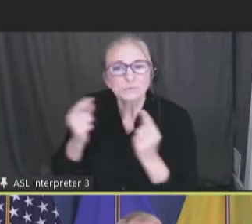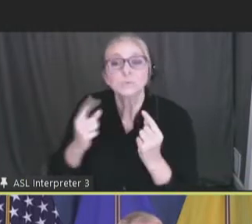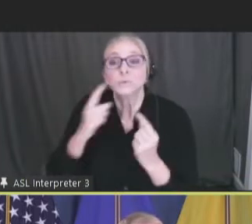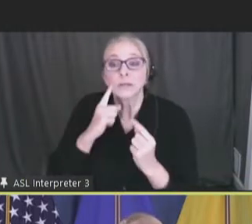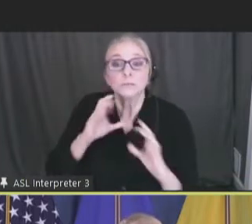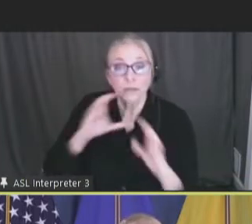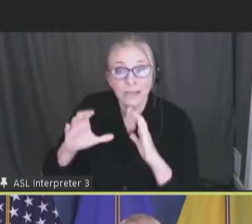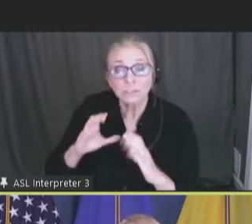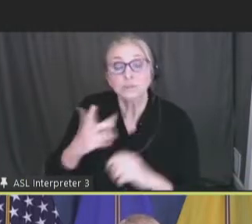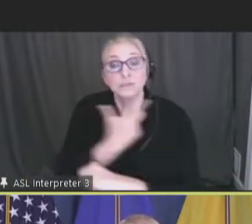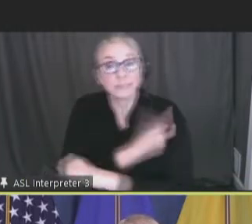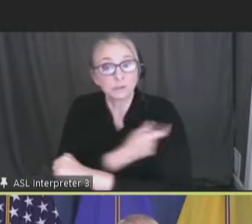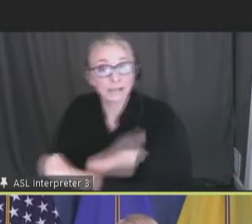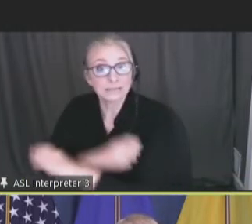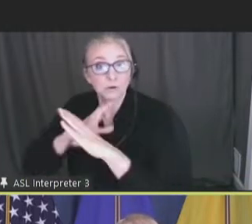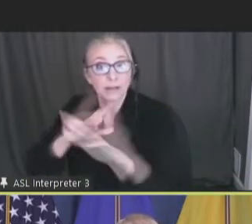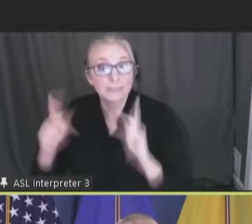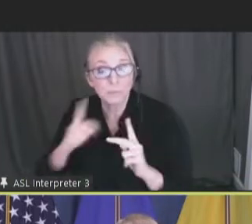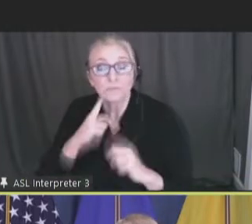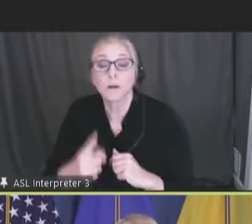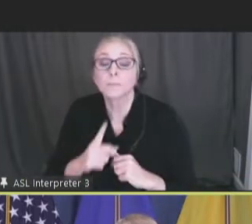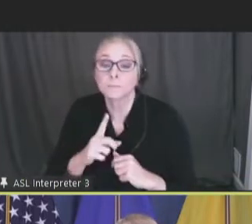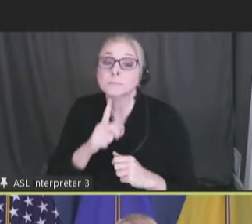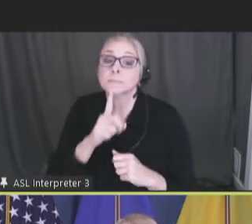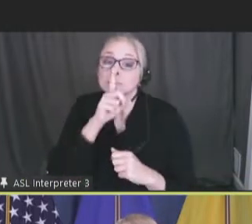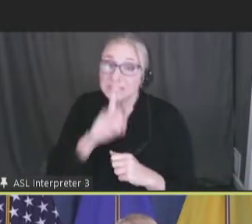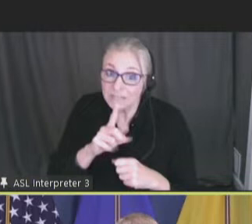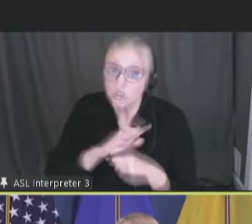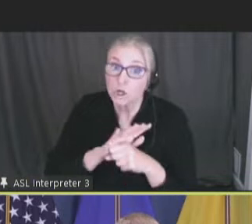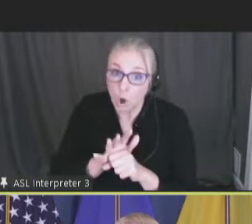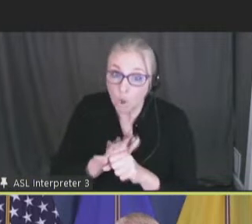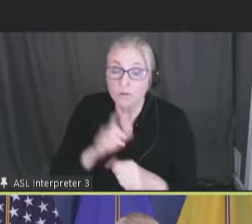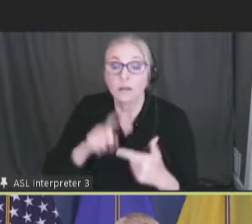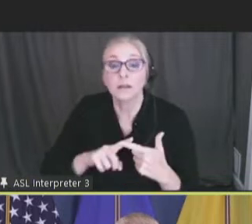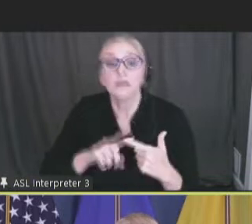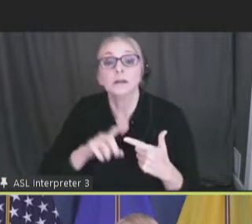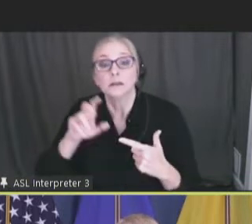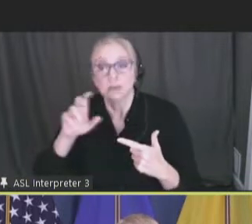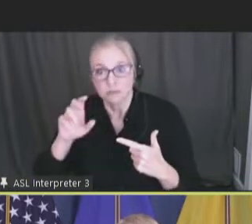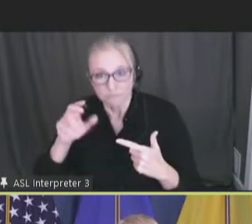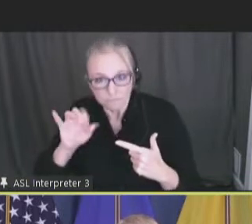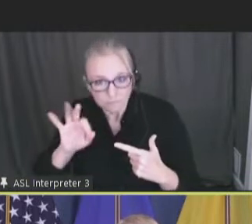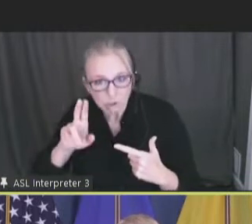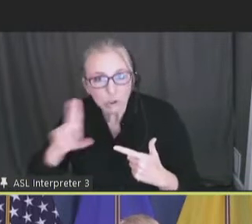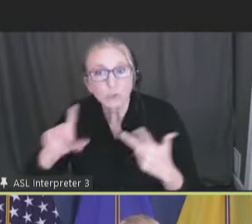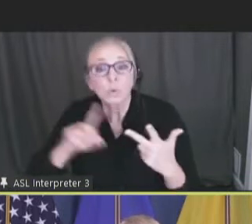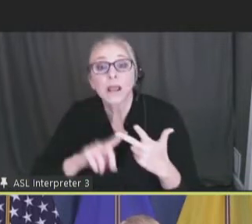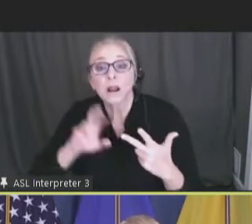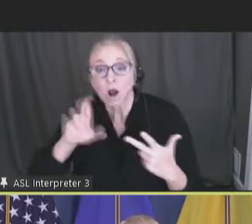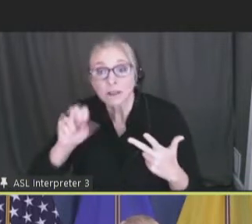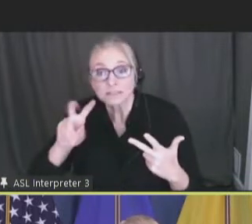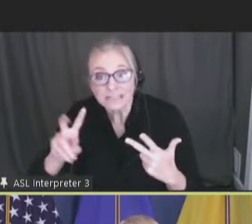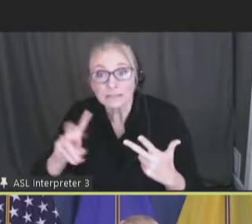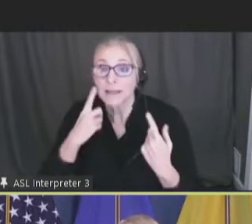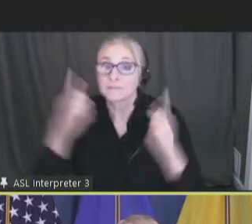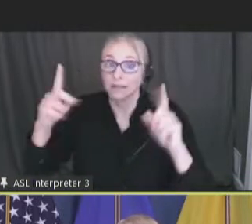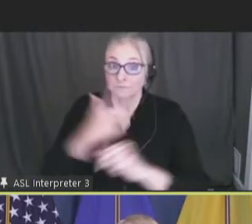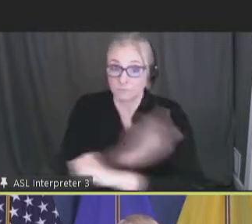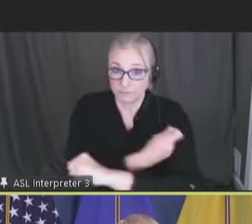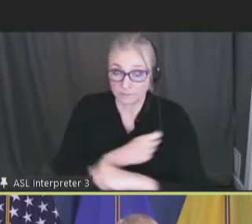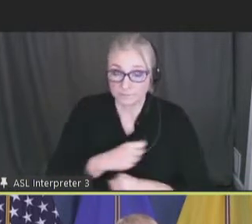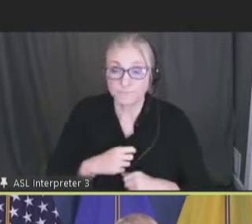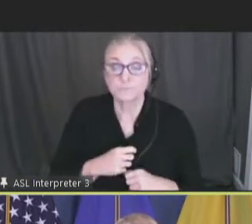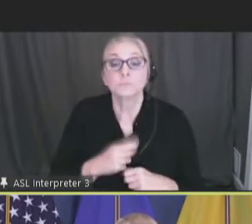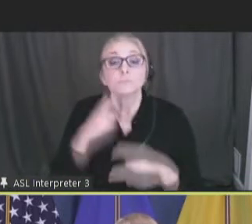immunize and protect people from severe COVID, influenza, and RSV illness by effective immunization. We heard a